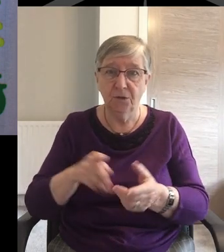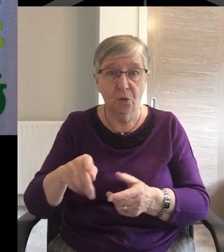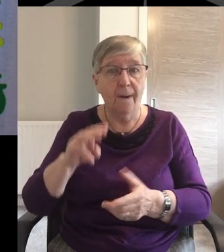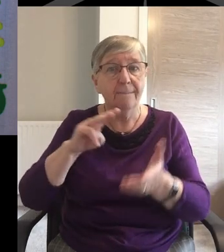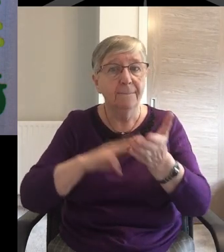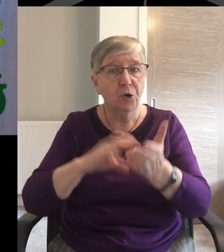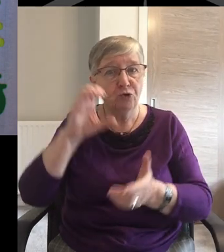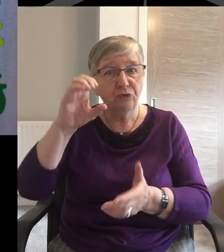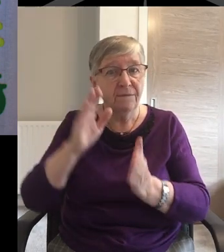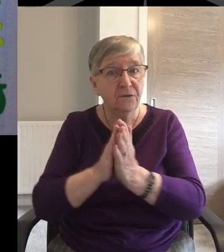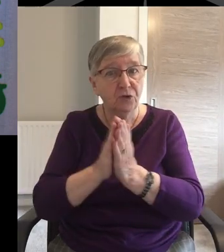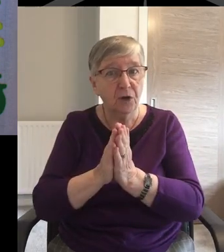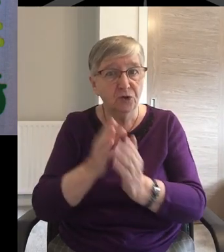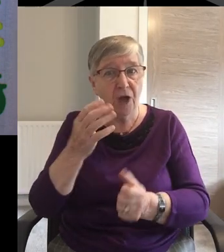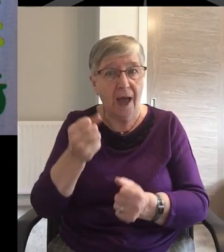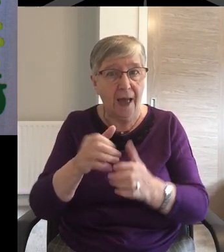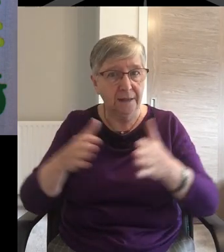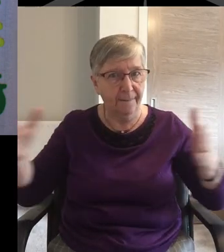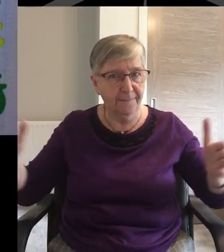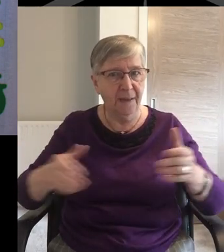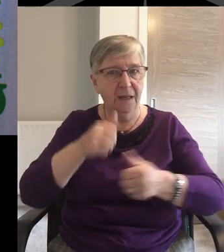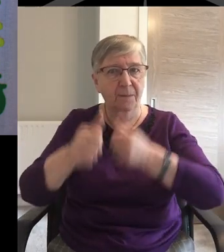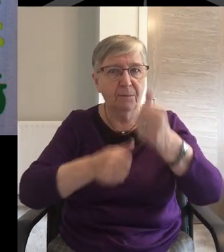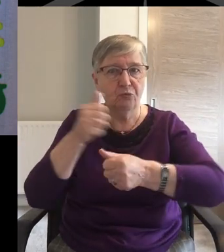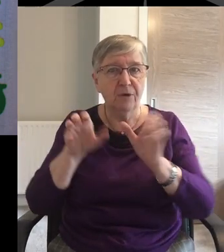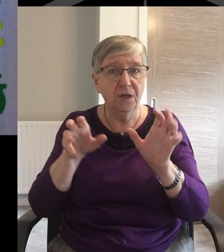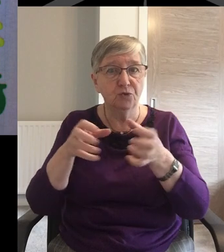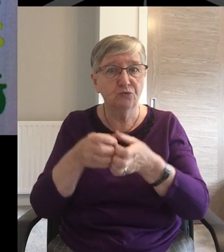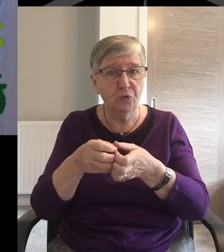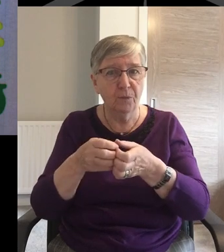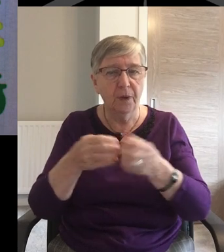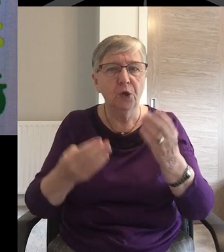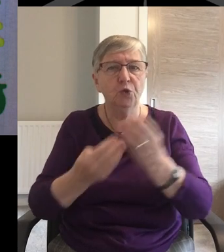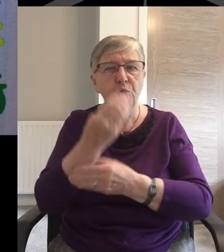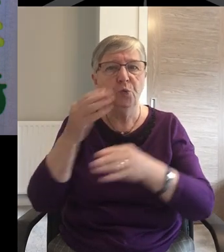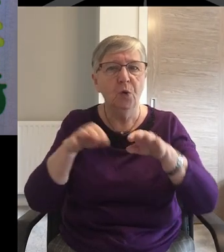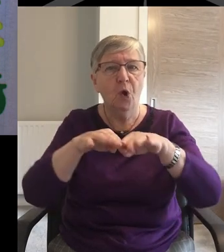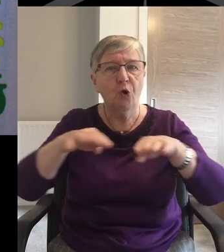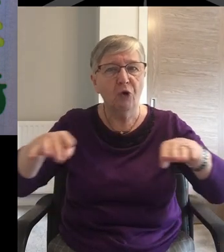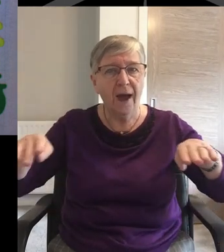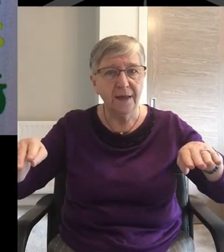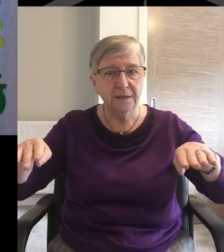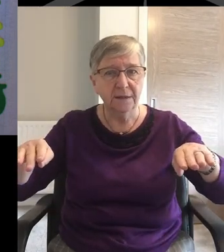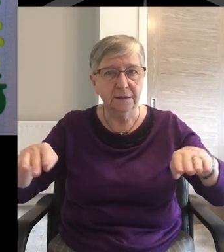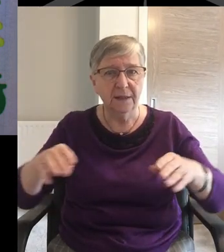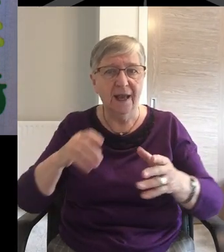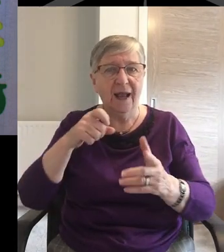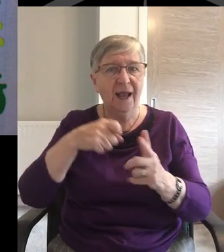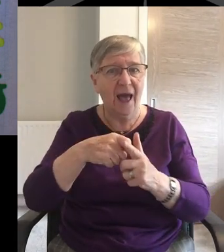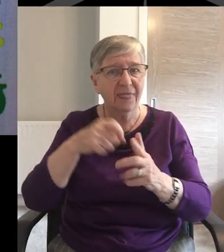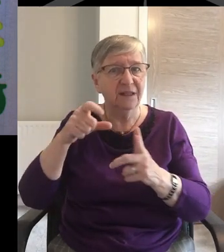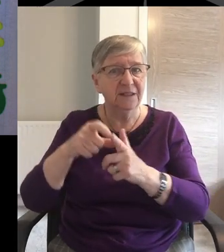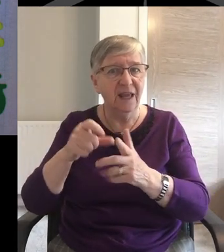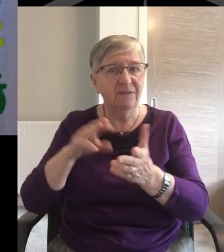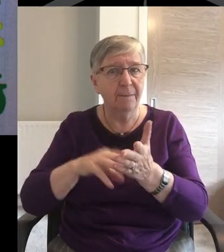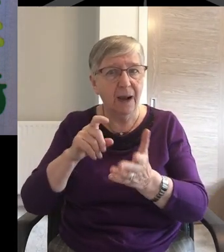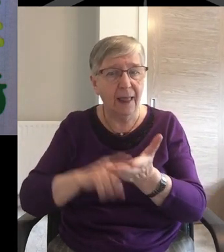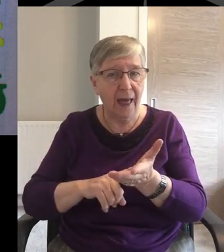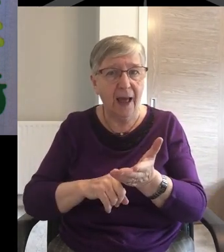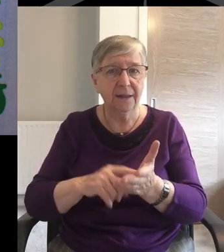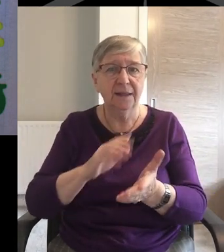group, New Horizon, including Catherine and Dave McLaren, Helen Cuthbertson and Davy Jones,